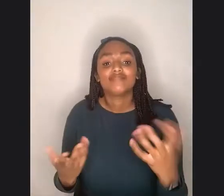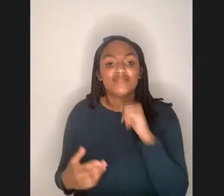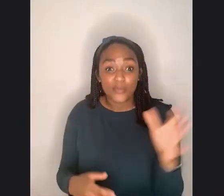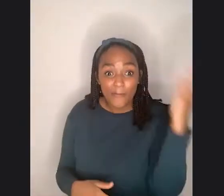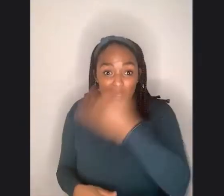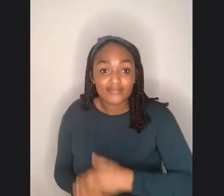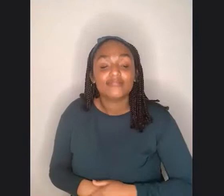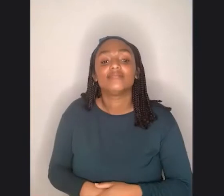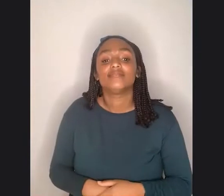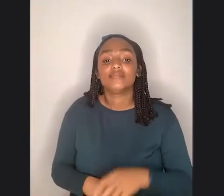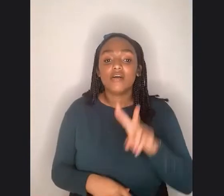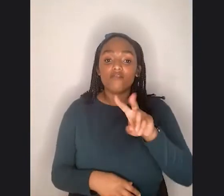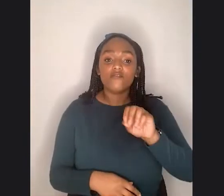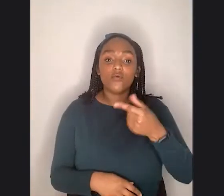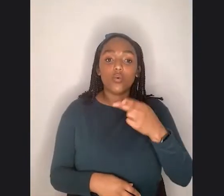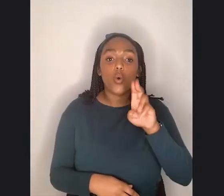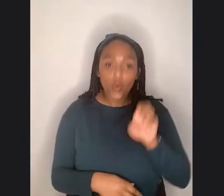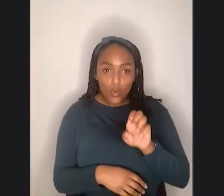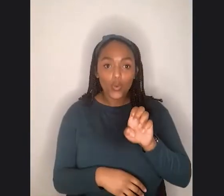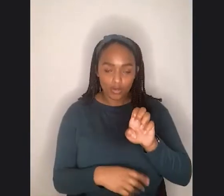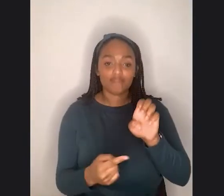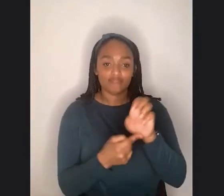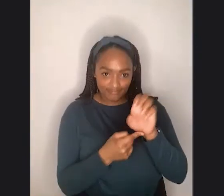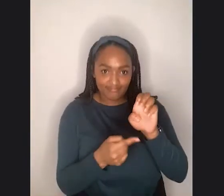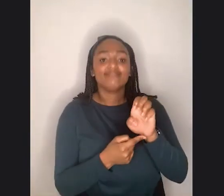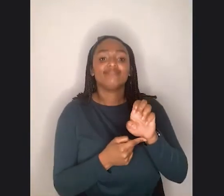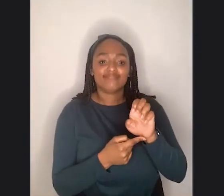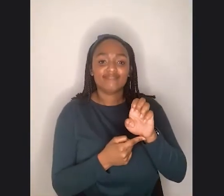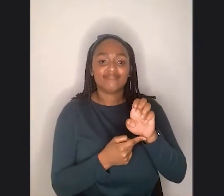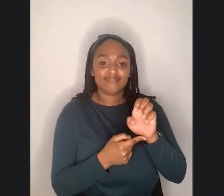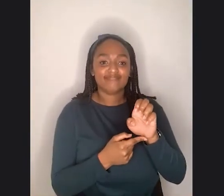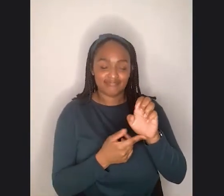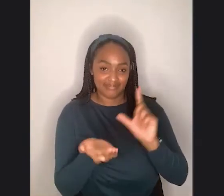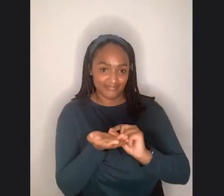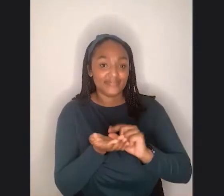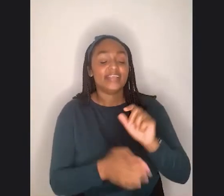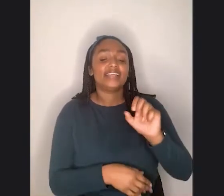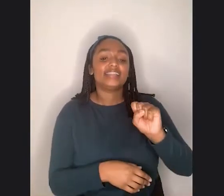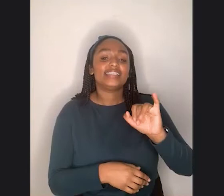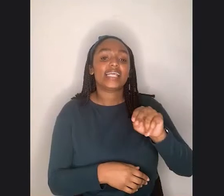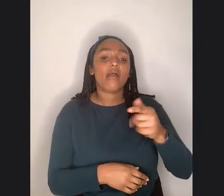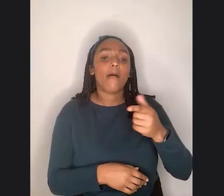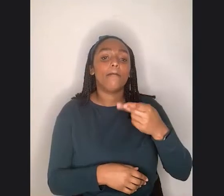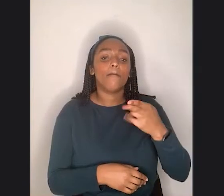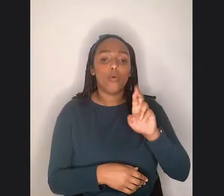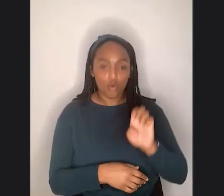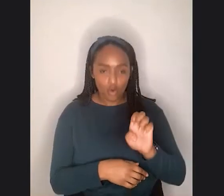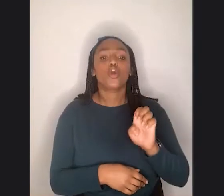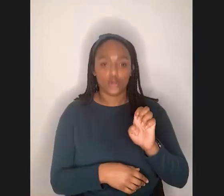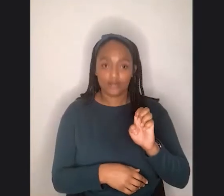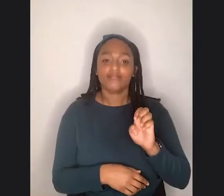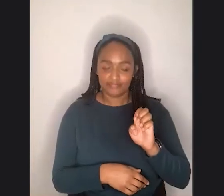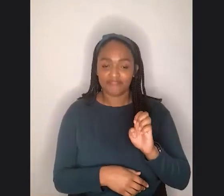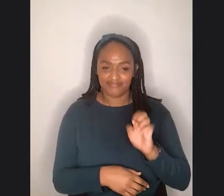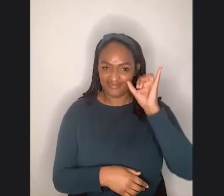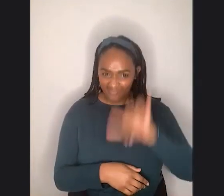Vogue Singapore. Um, Vogue. So, um, let's talk about, let's